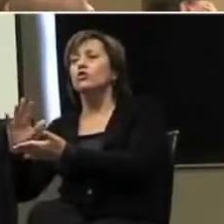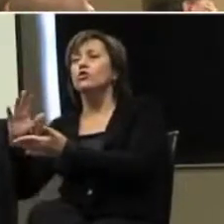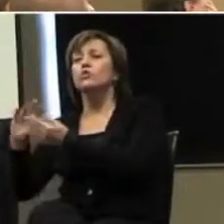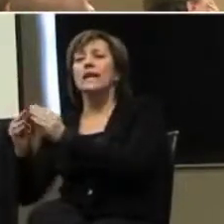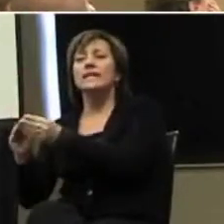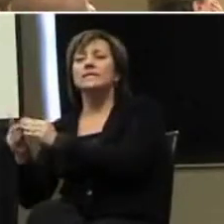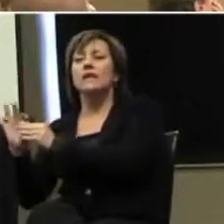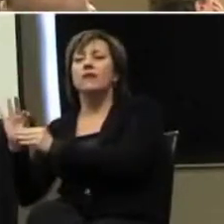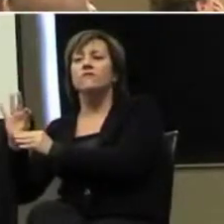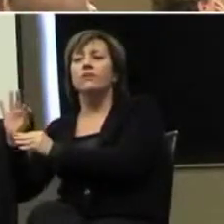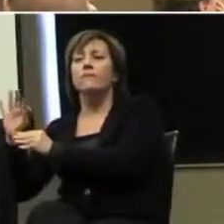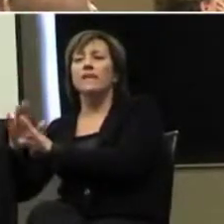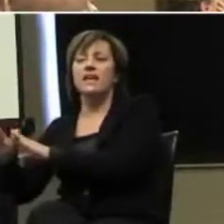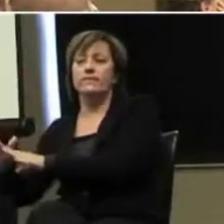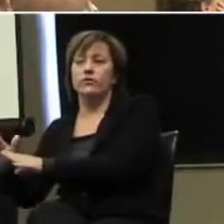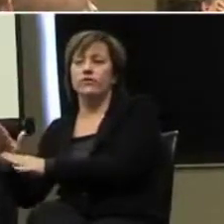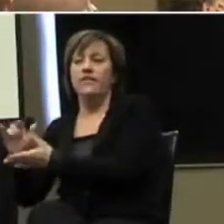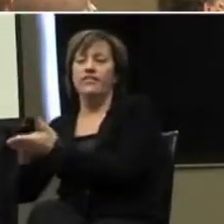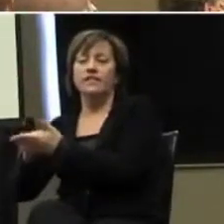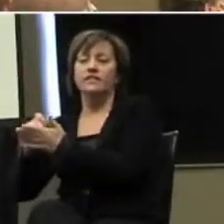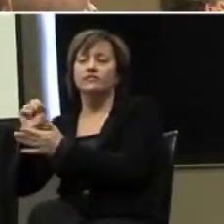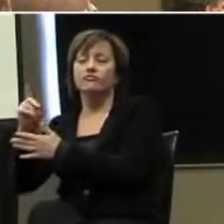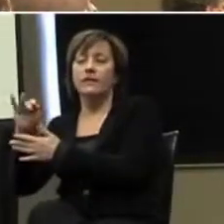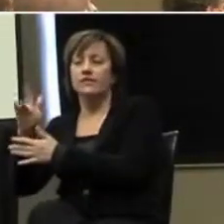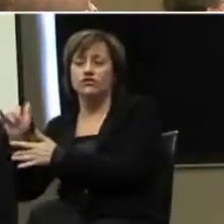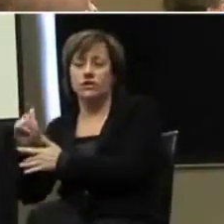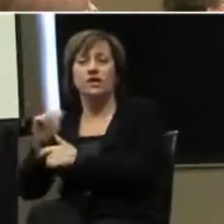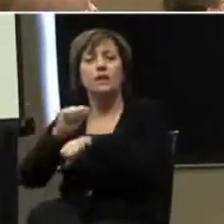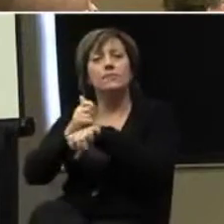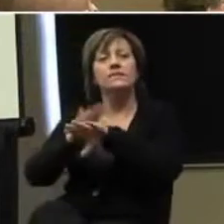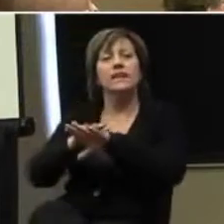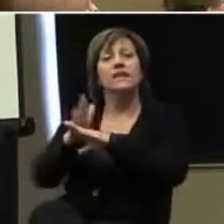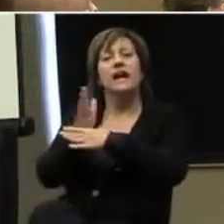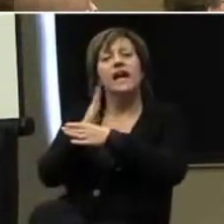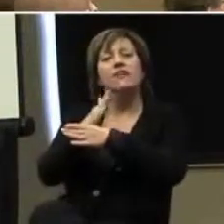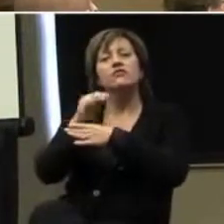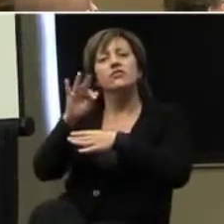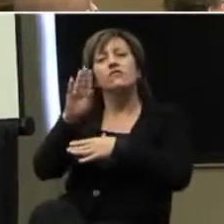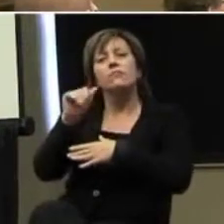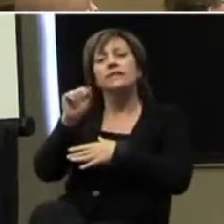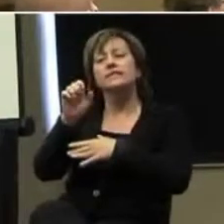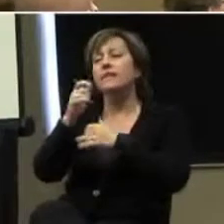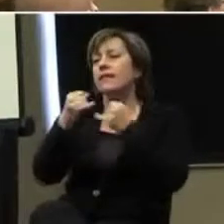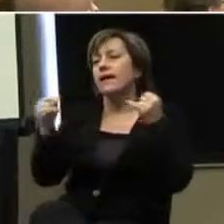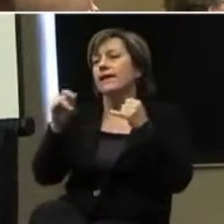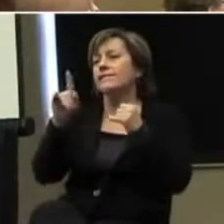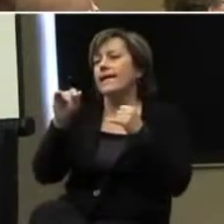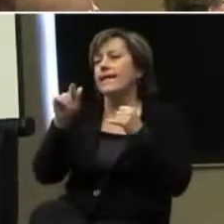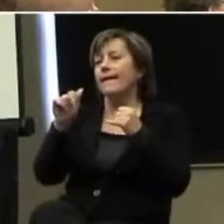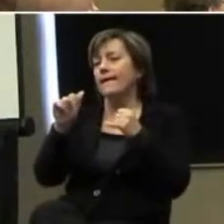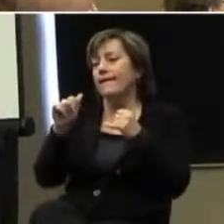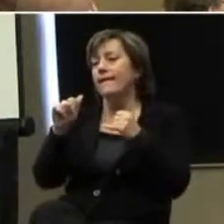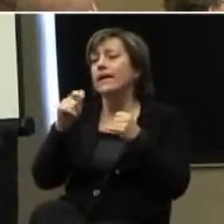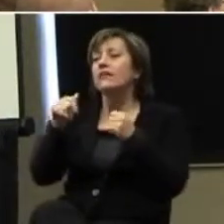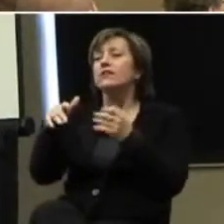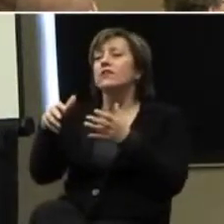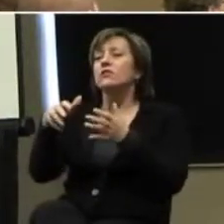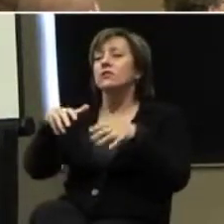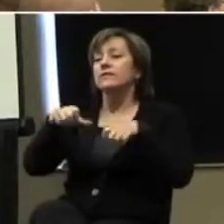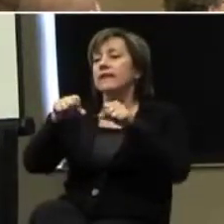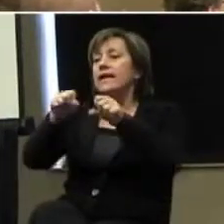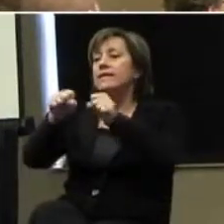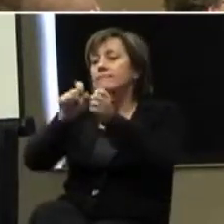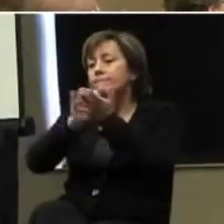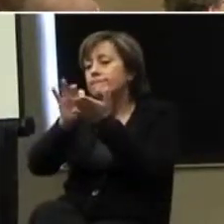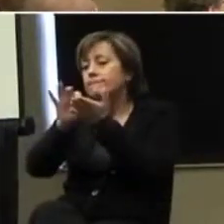that strategy is called. And you'll base that on the average of your baseline data. So if you take data on